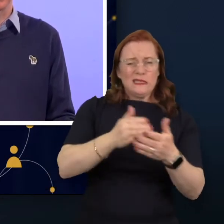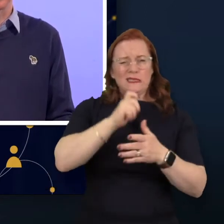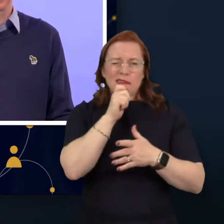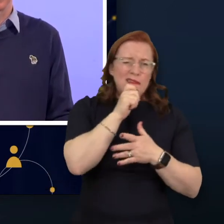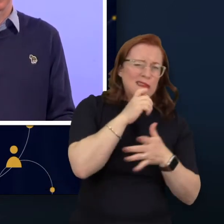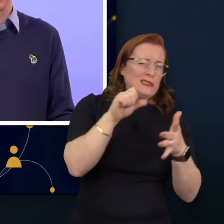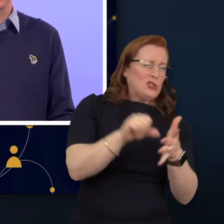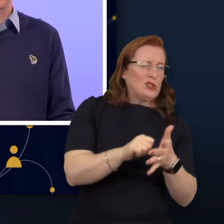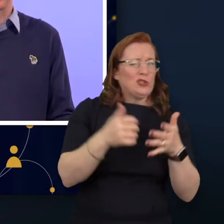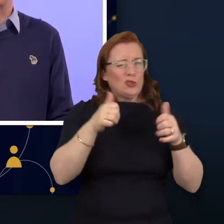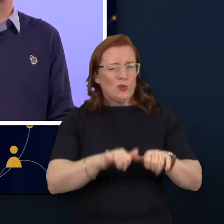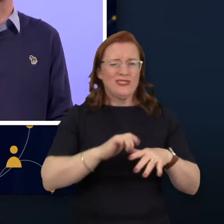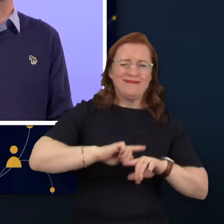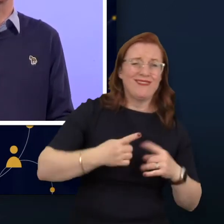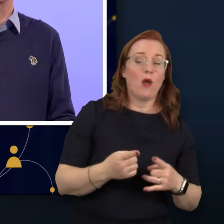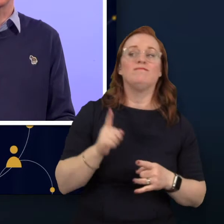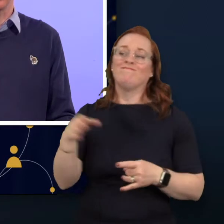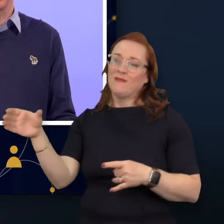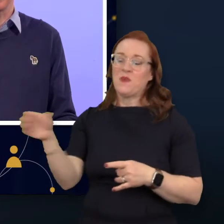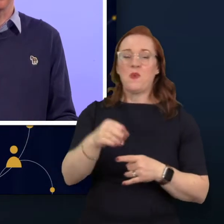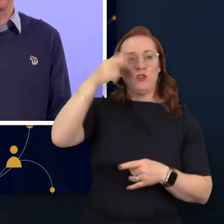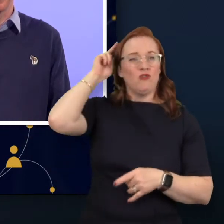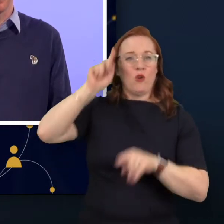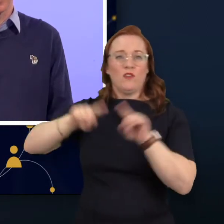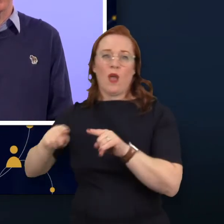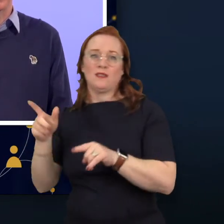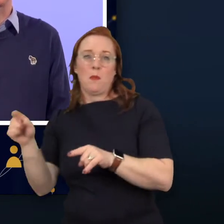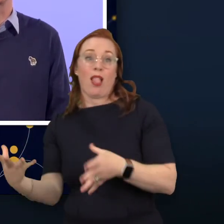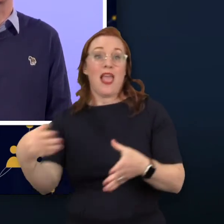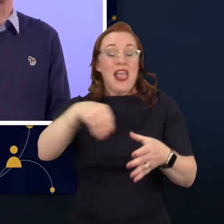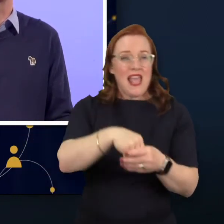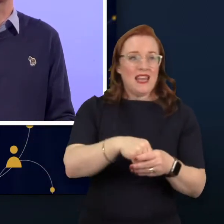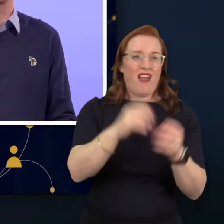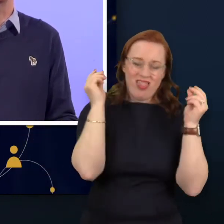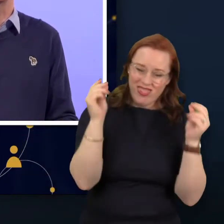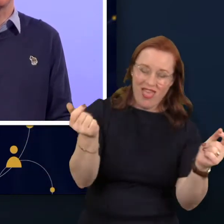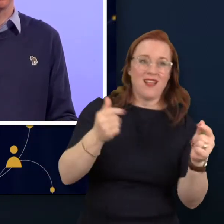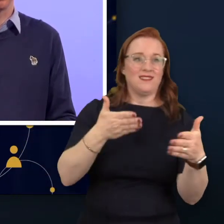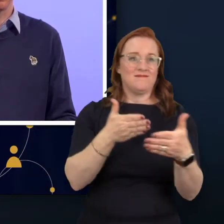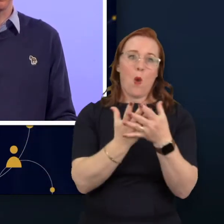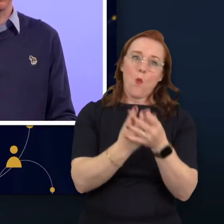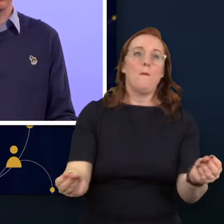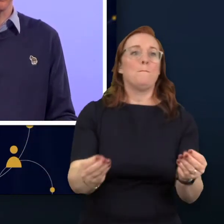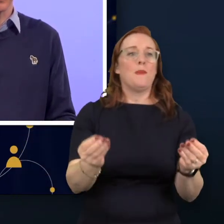solutions until some neurodiverse colleagues joined them. And that's when the breakthroughs were made.